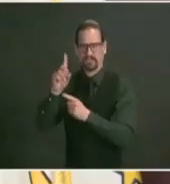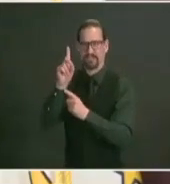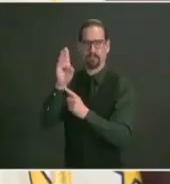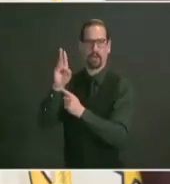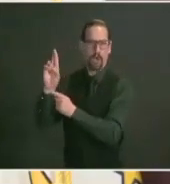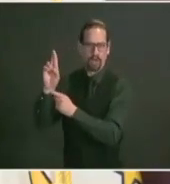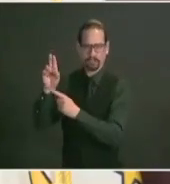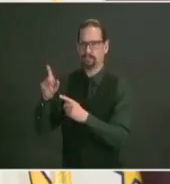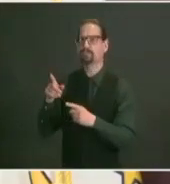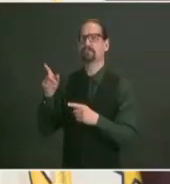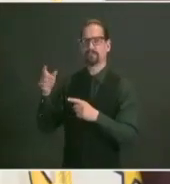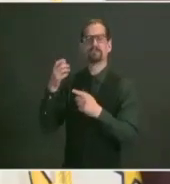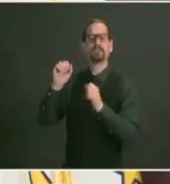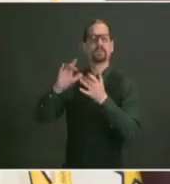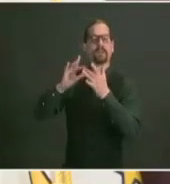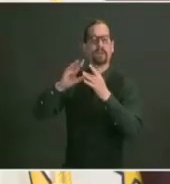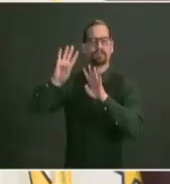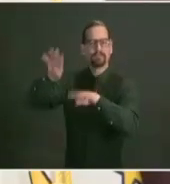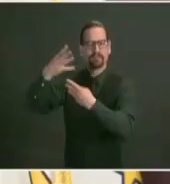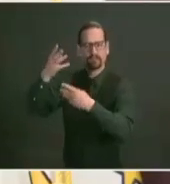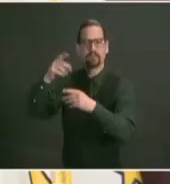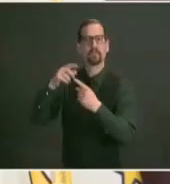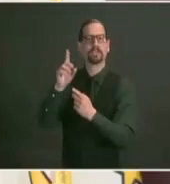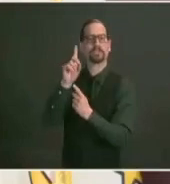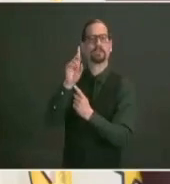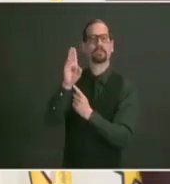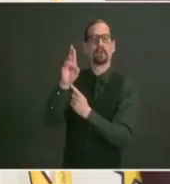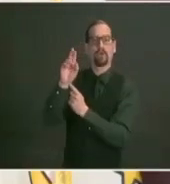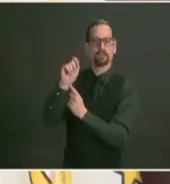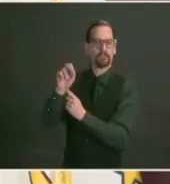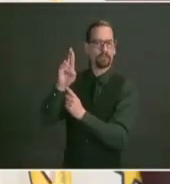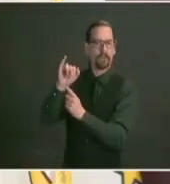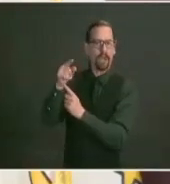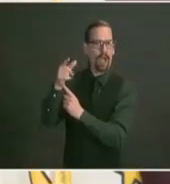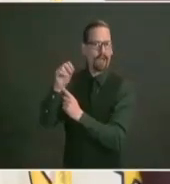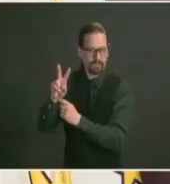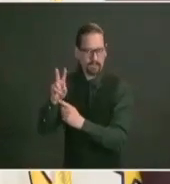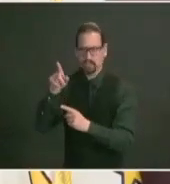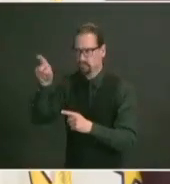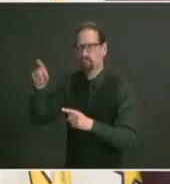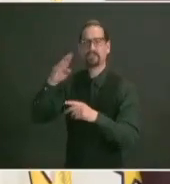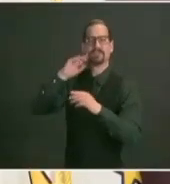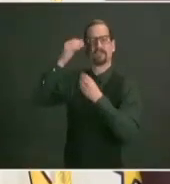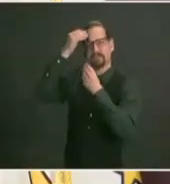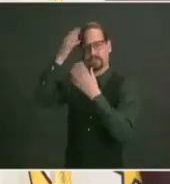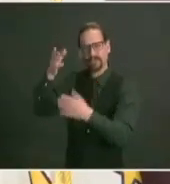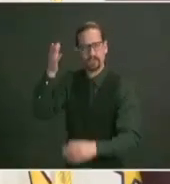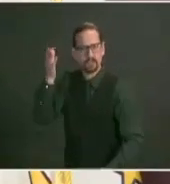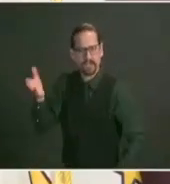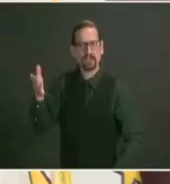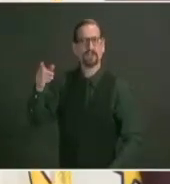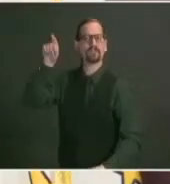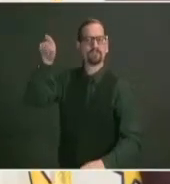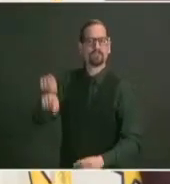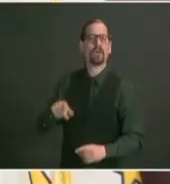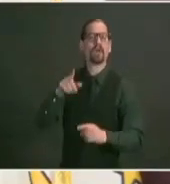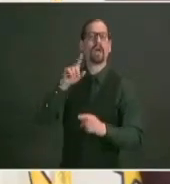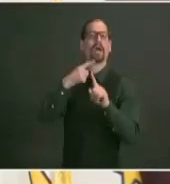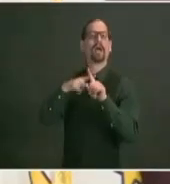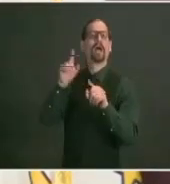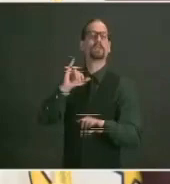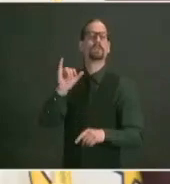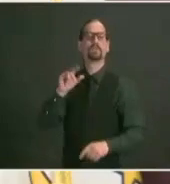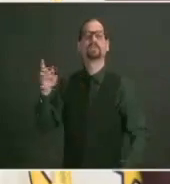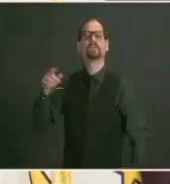details about if you're having hosting an event uh this summer uh how to proceed so that we can walk your way through that safely